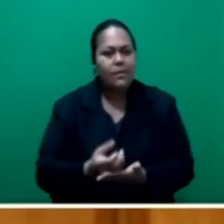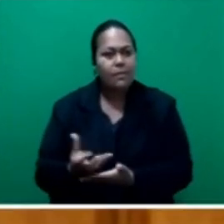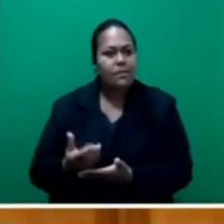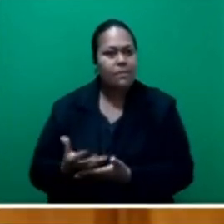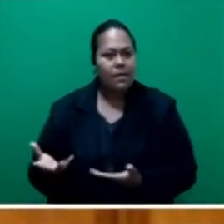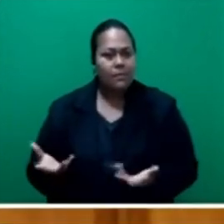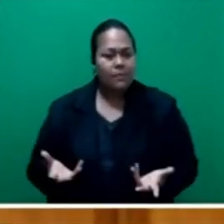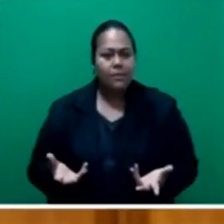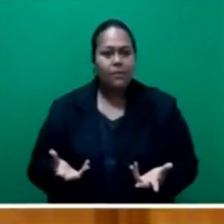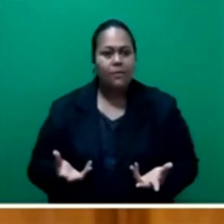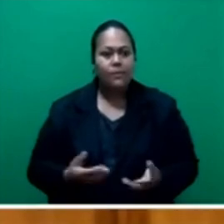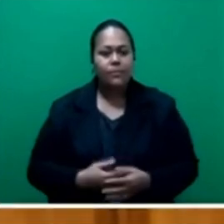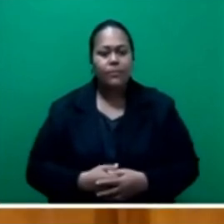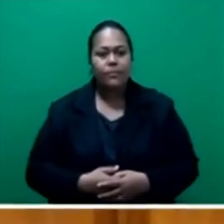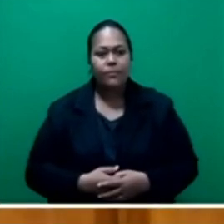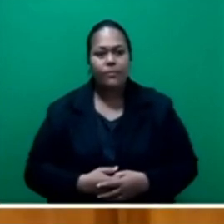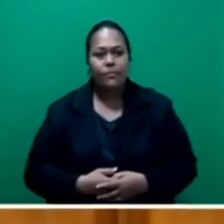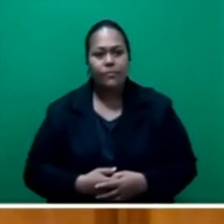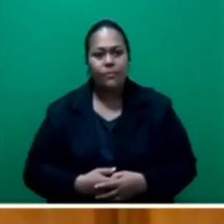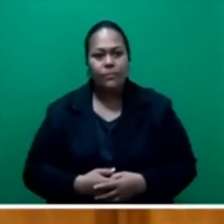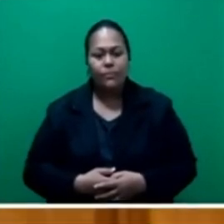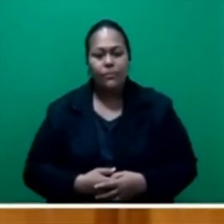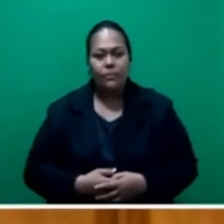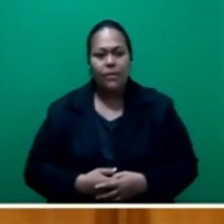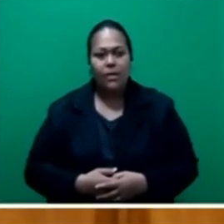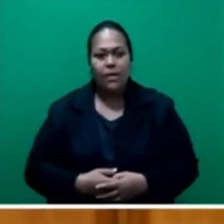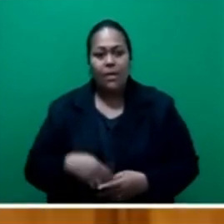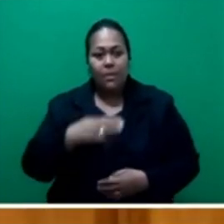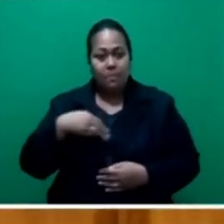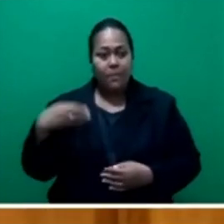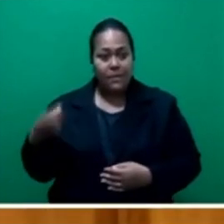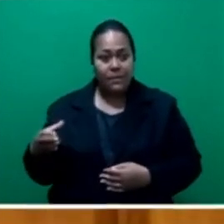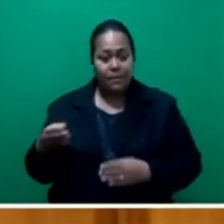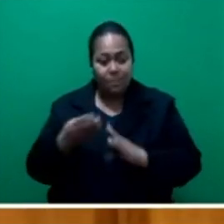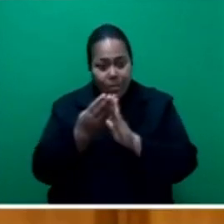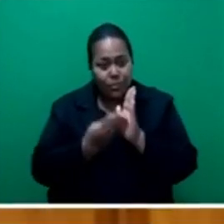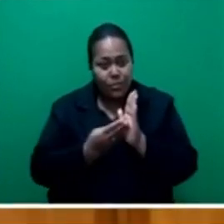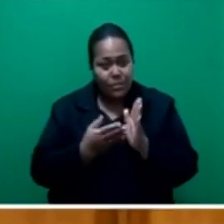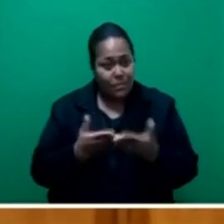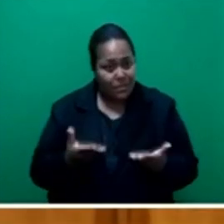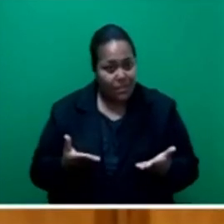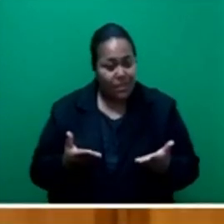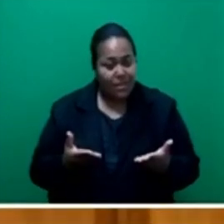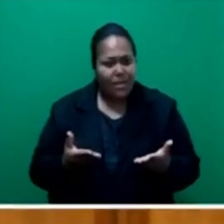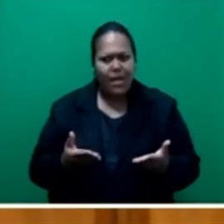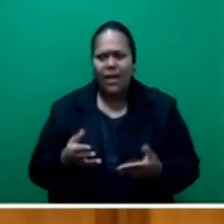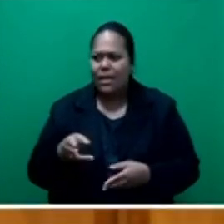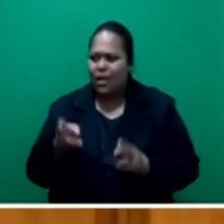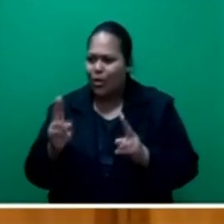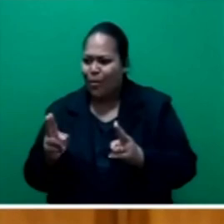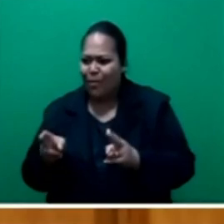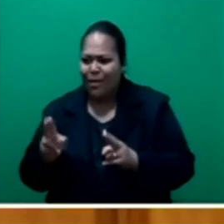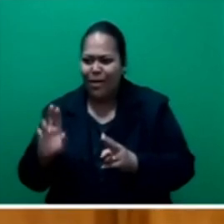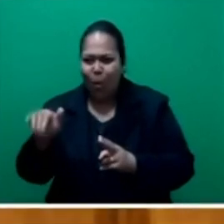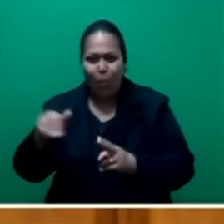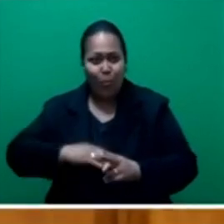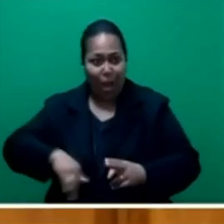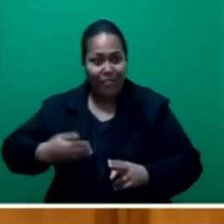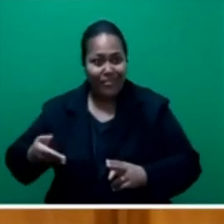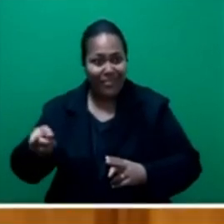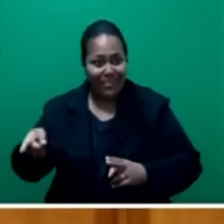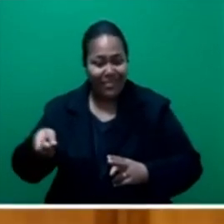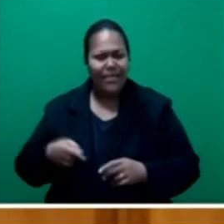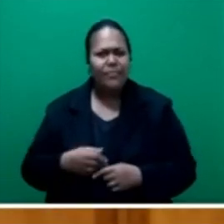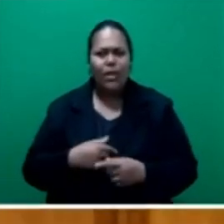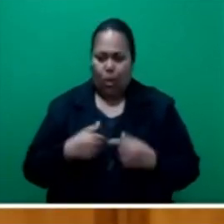sir, the difference between the Minister's budget and the budget of the ordinary housewives is this, because we can